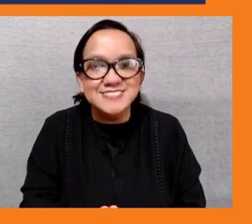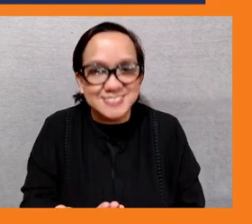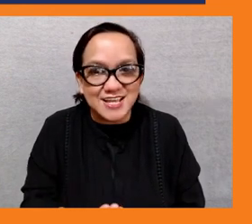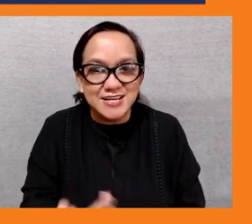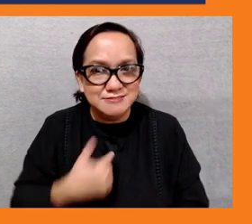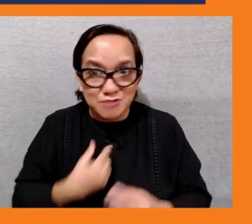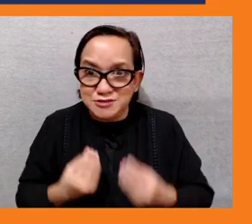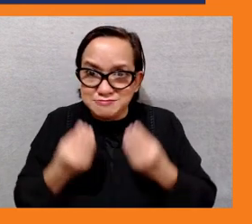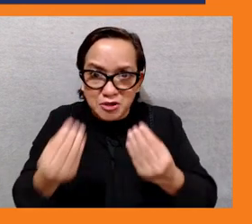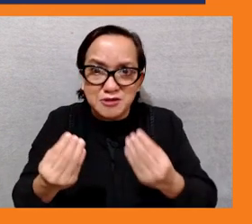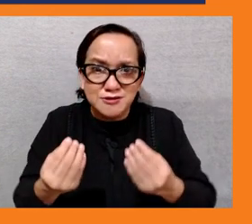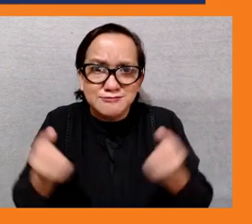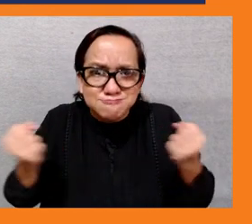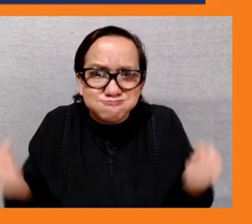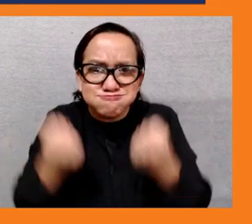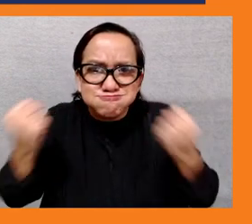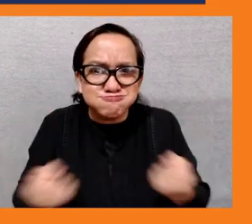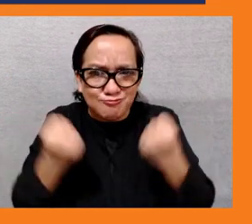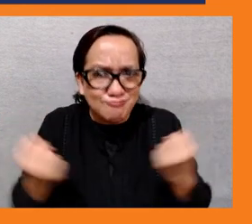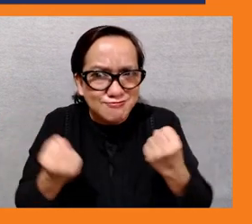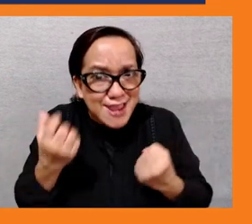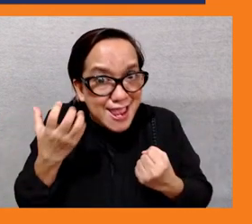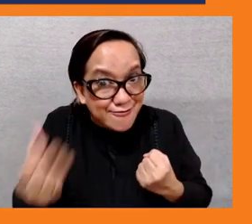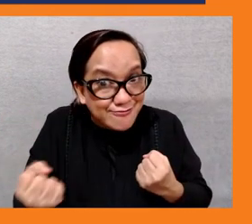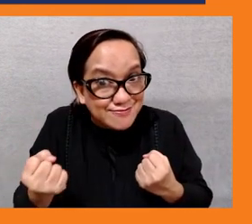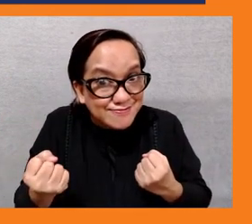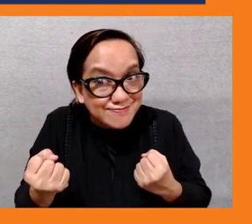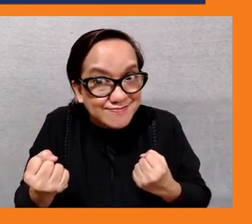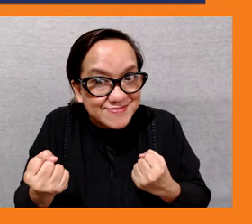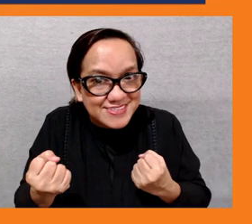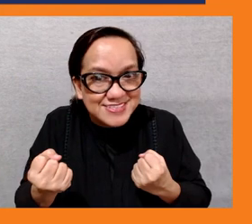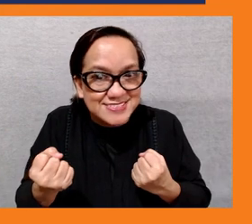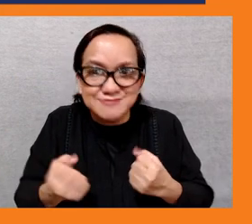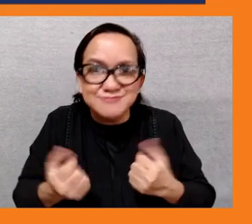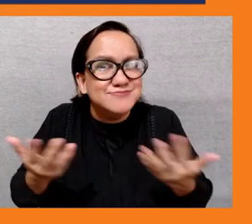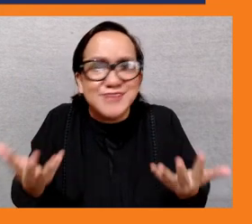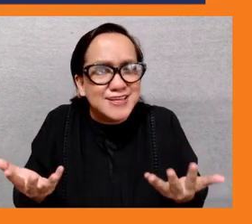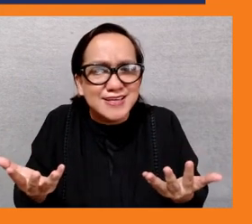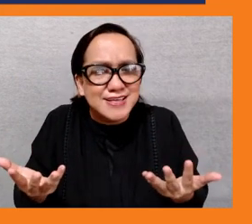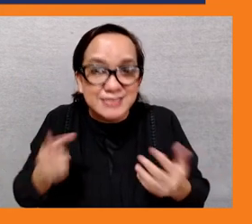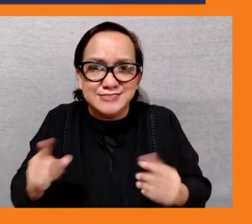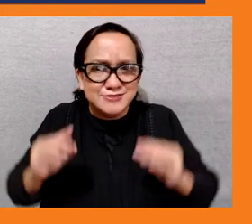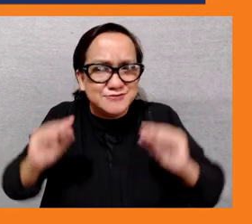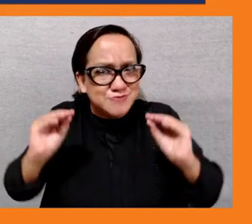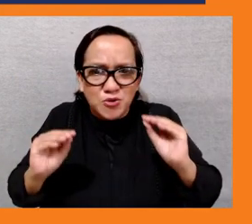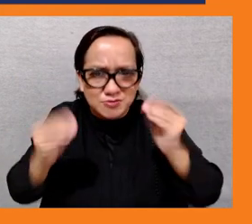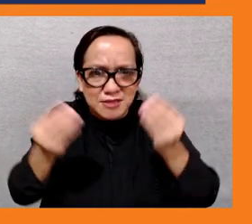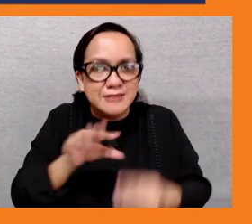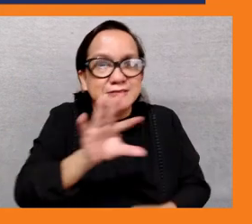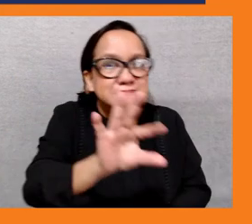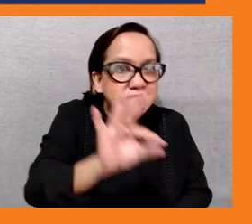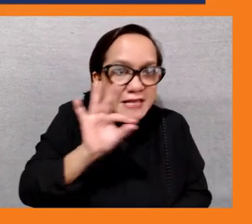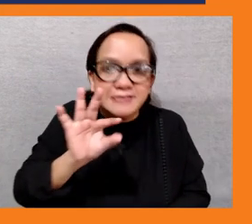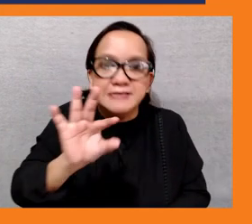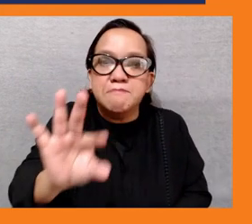most of the uh we get like a lot of uh youngsters from the participants that were more active in that socialization and